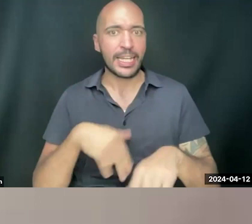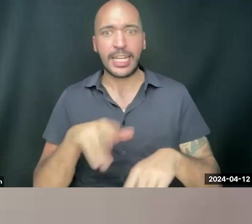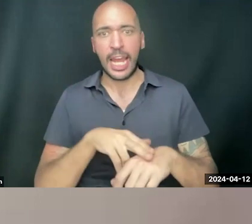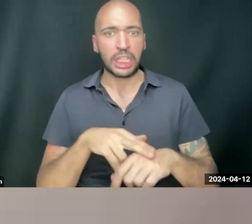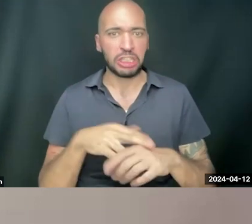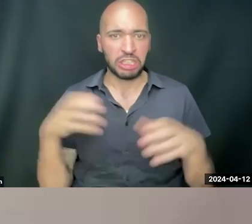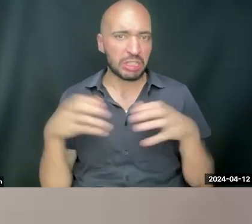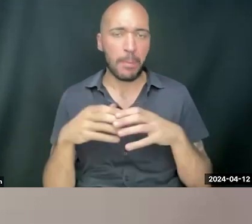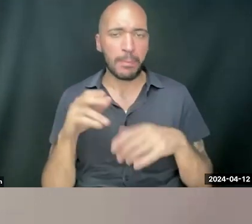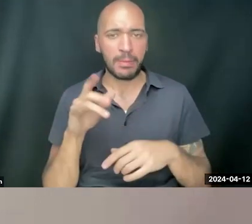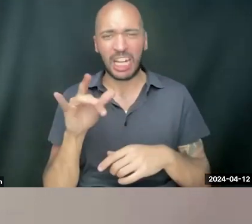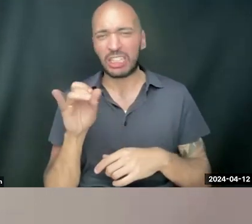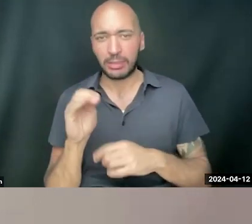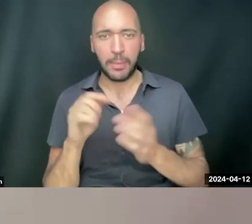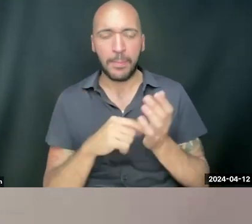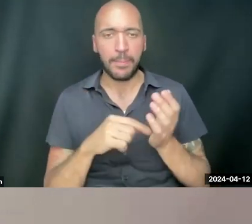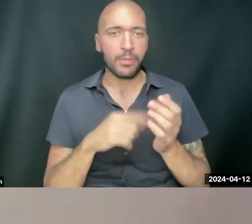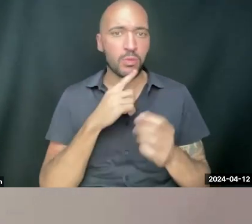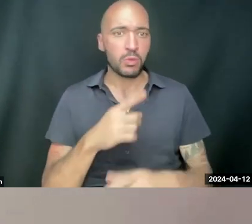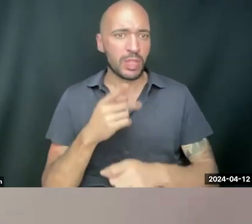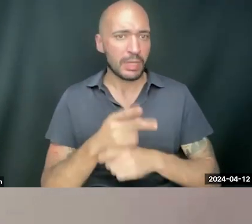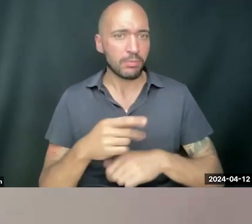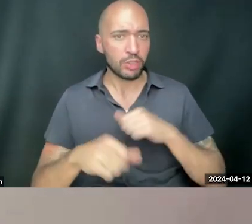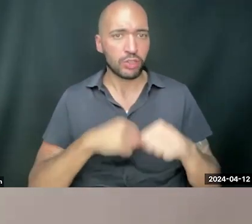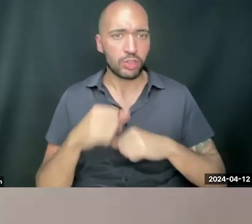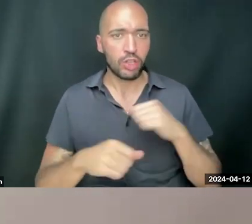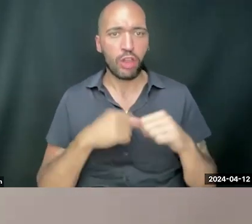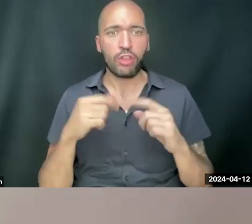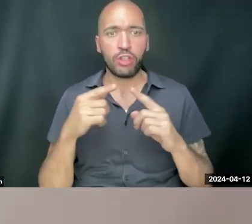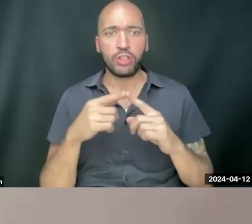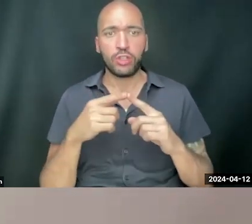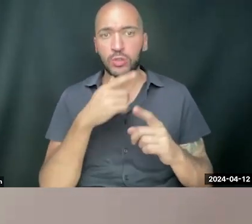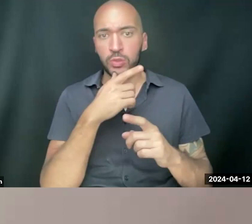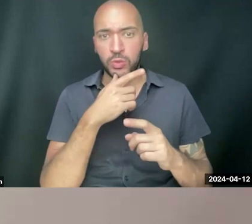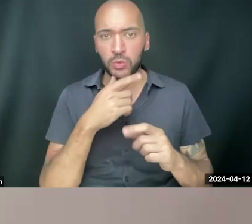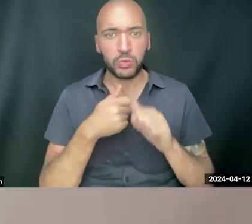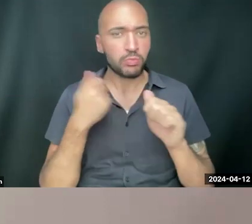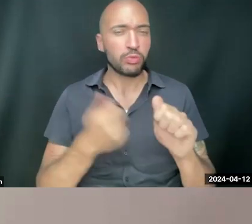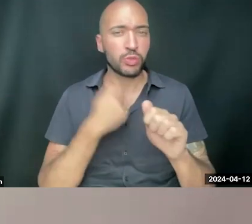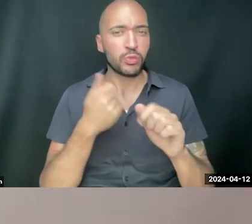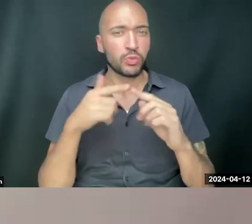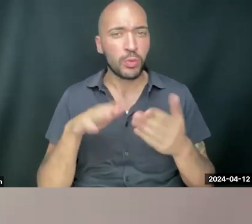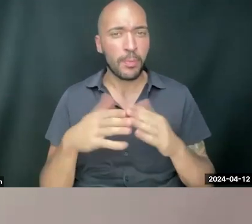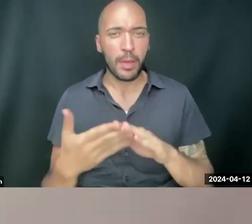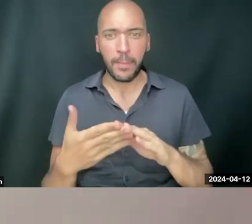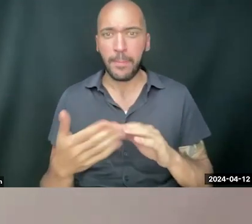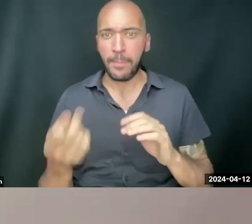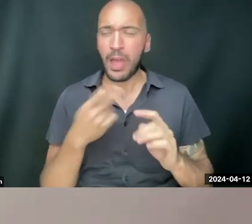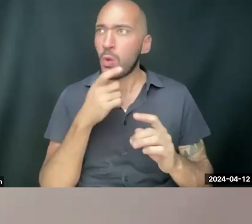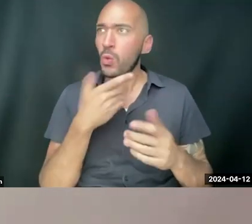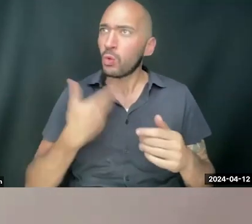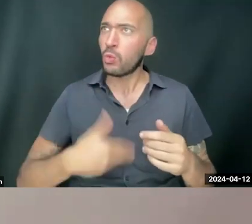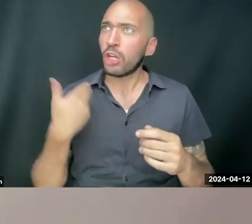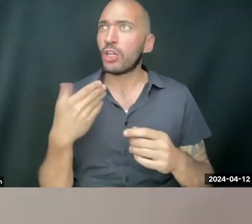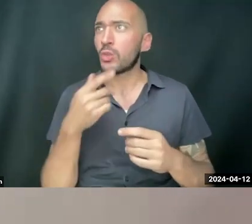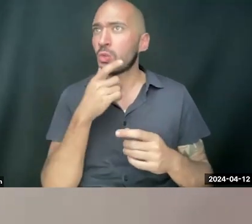and to really hold each other in our pursuits to become back who we were and